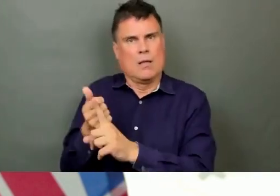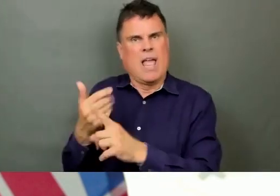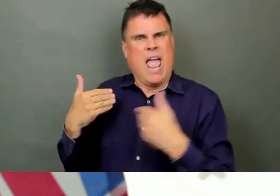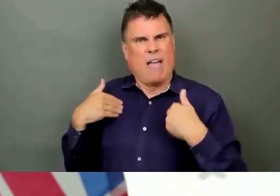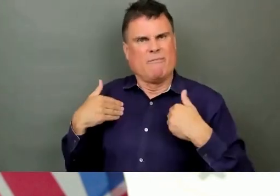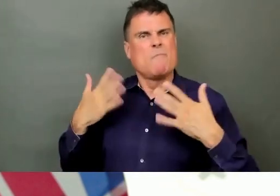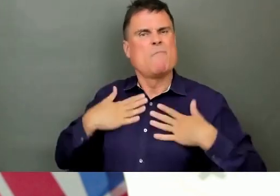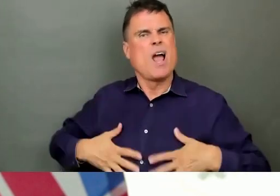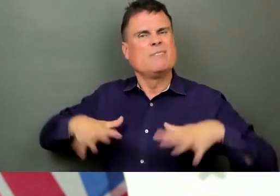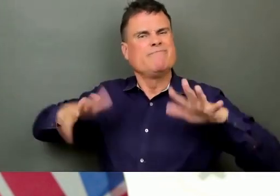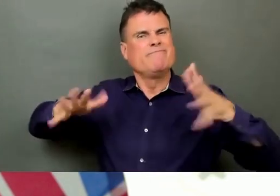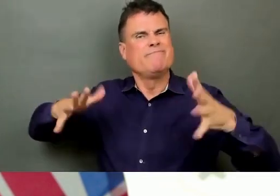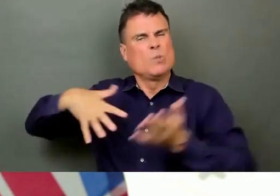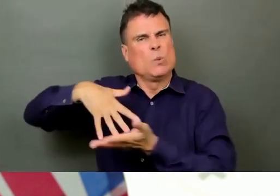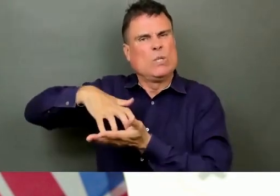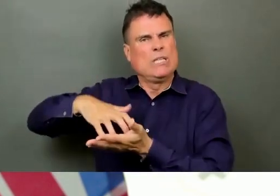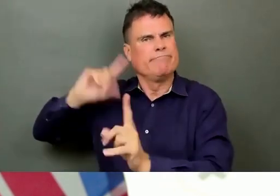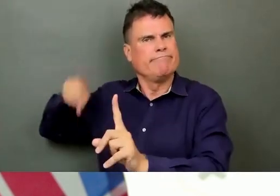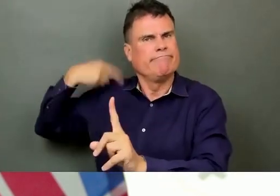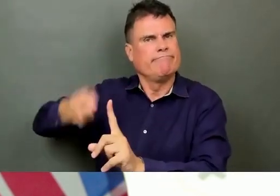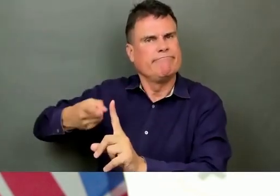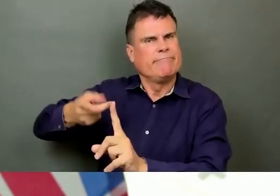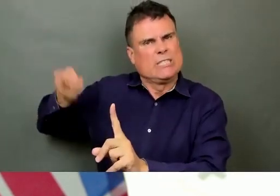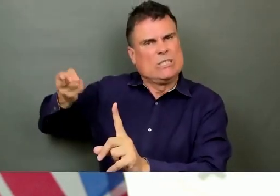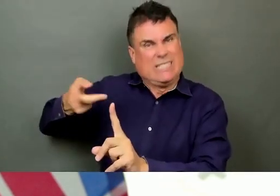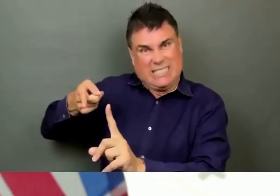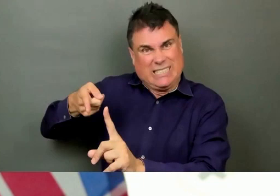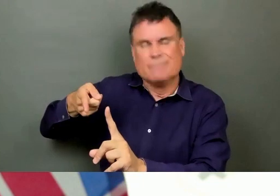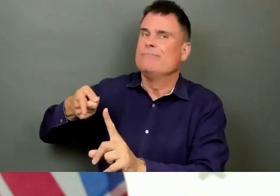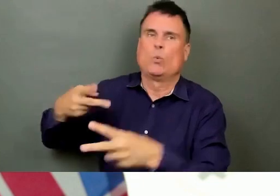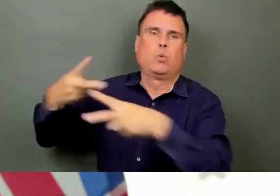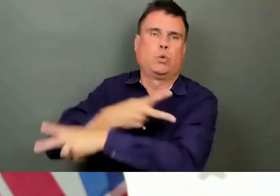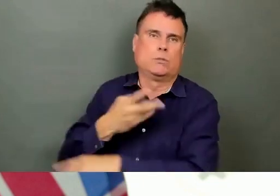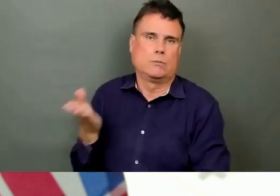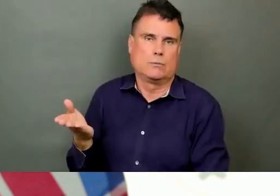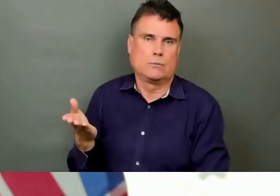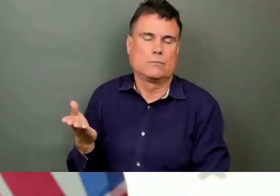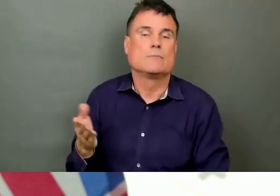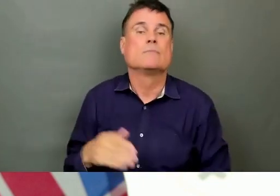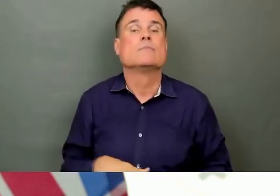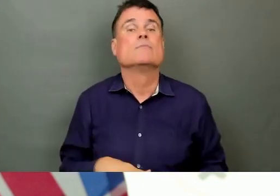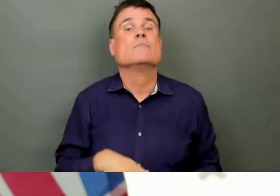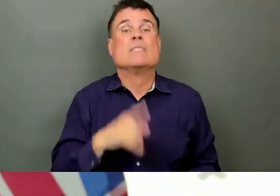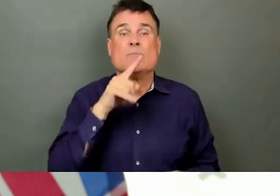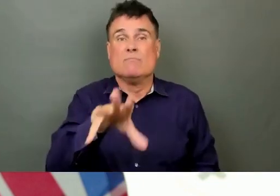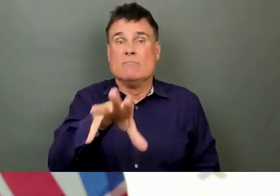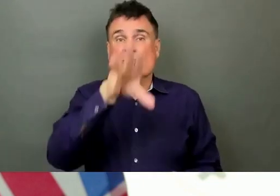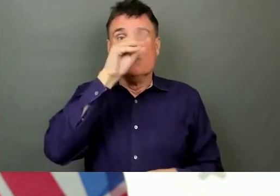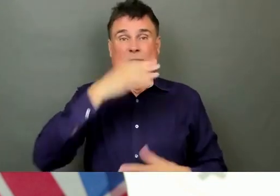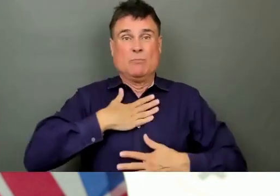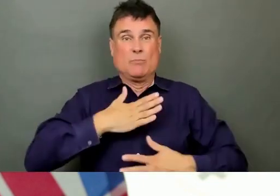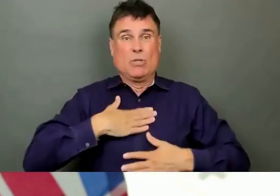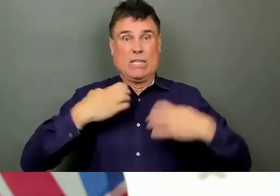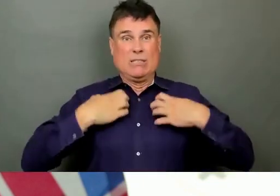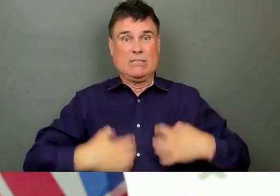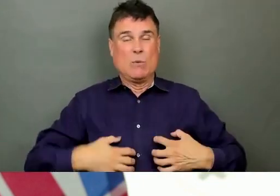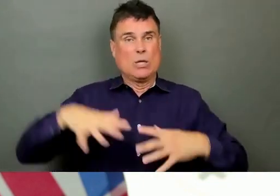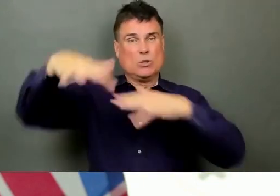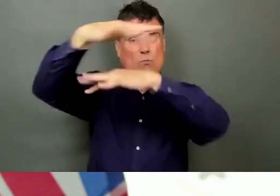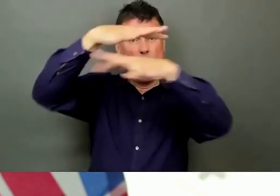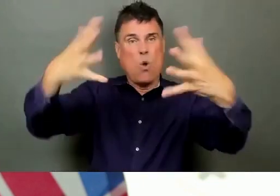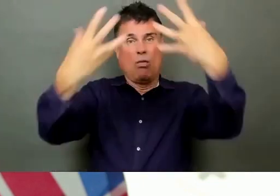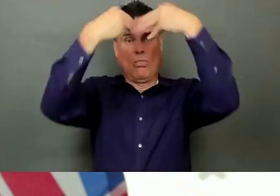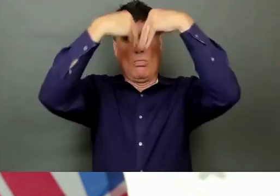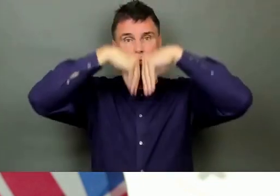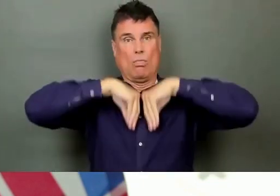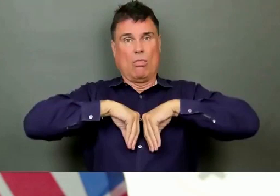cause inflammation that affects the entire body. The best way to protect yourself from wildfire smoke is to try to